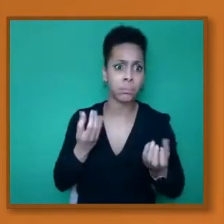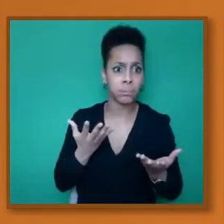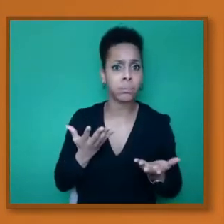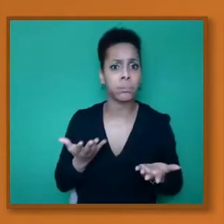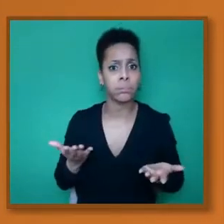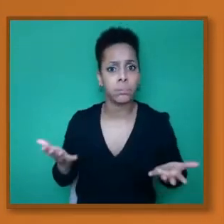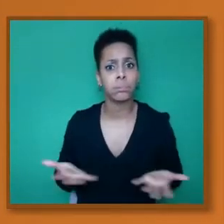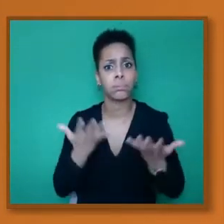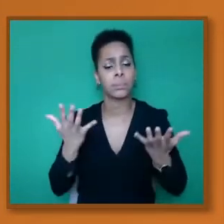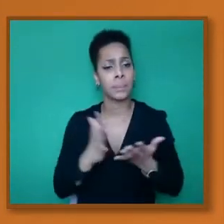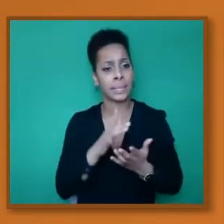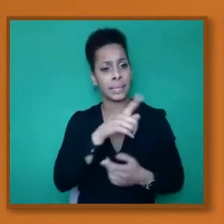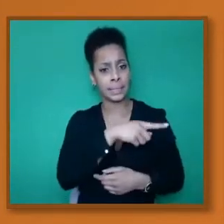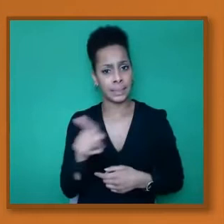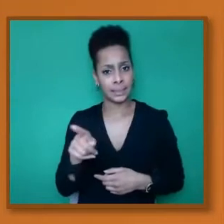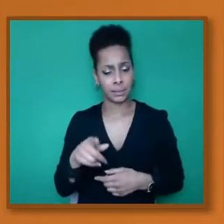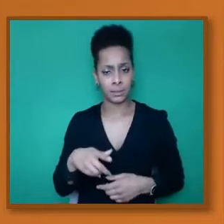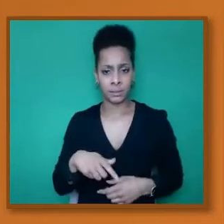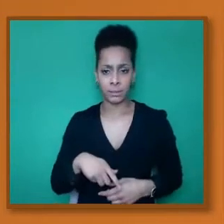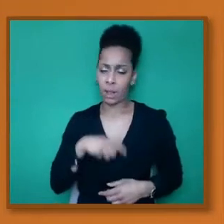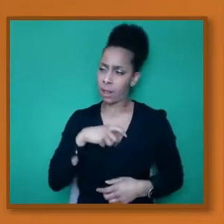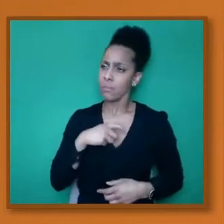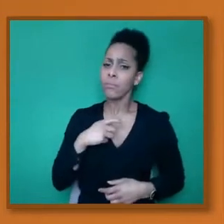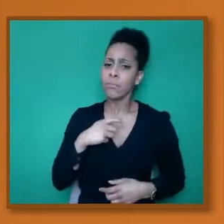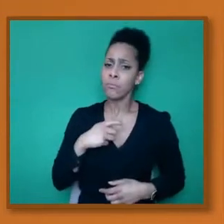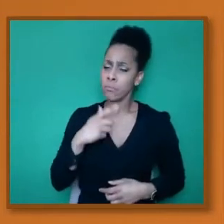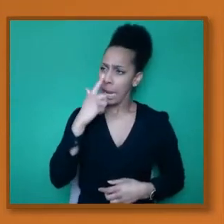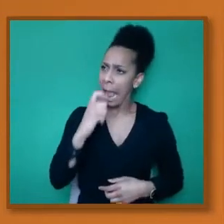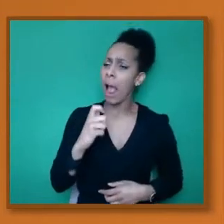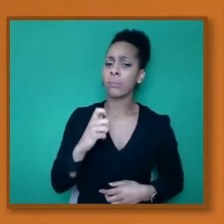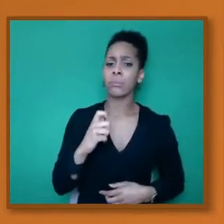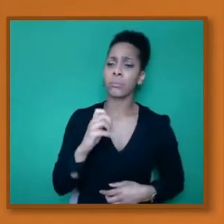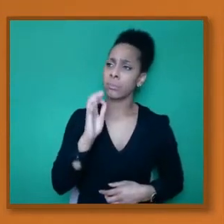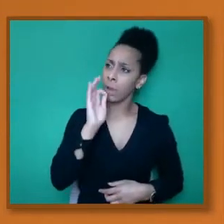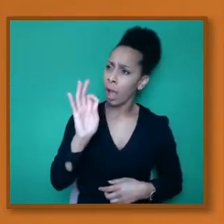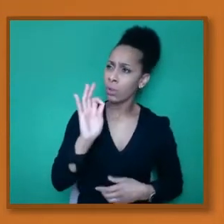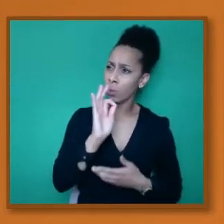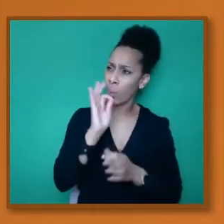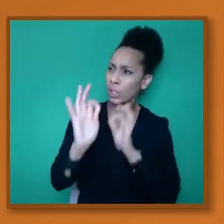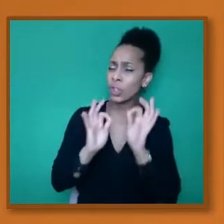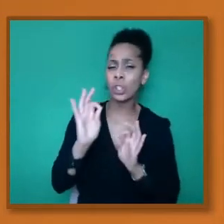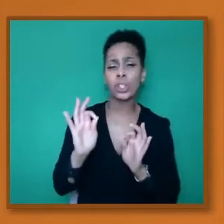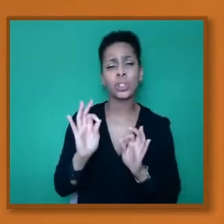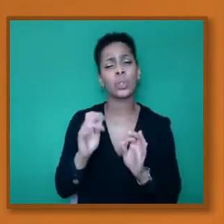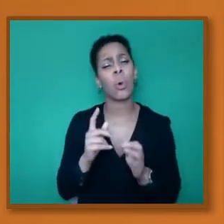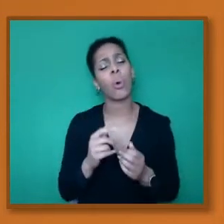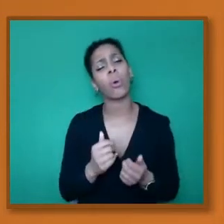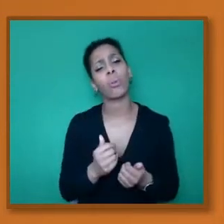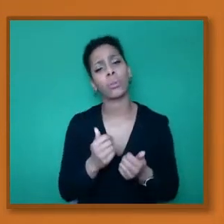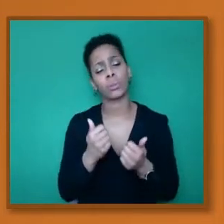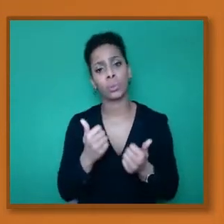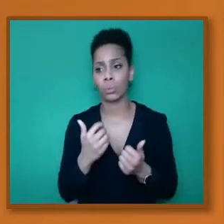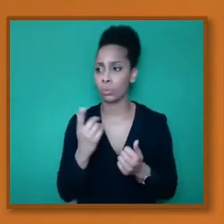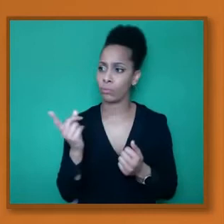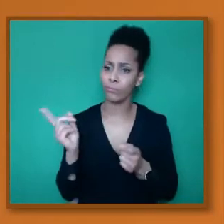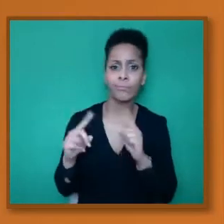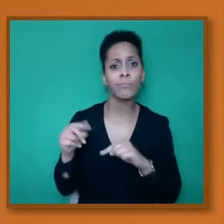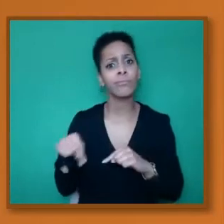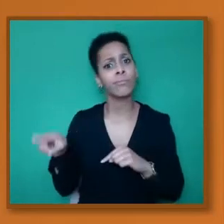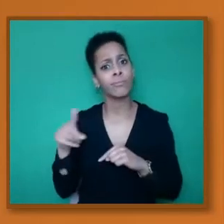those questions. And it's good to have doctors and people in the scientific and medical world,